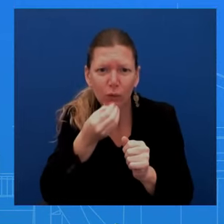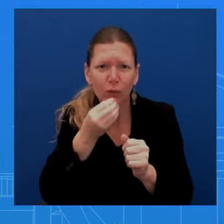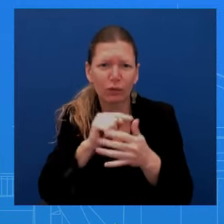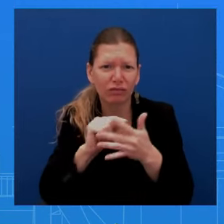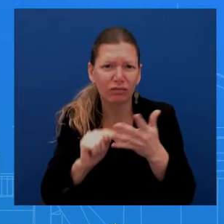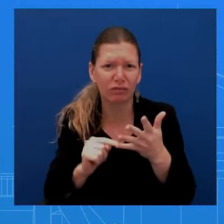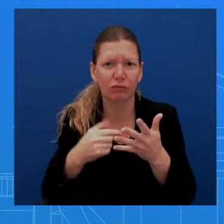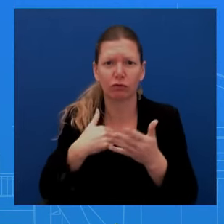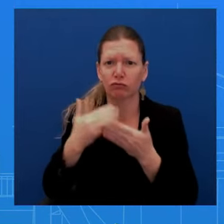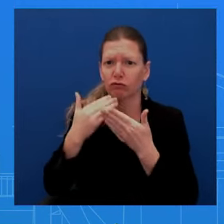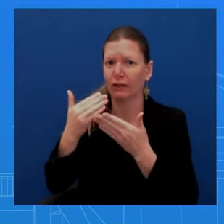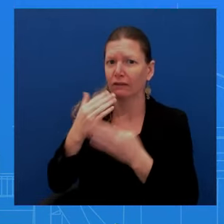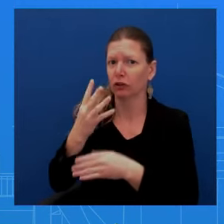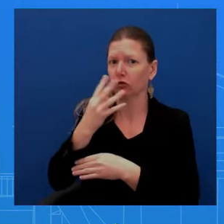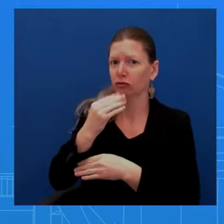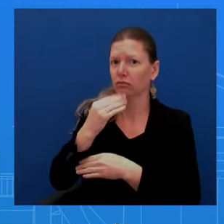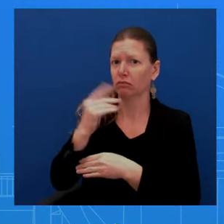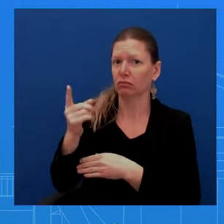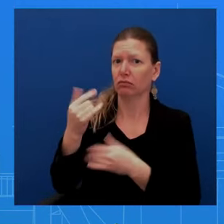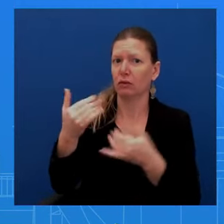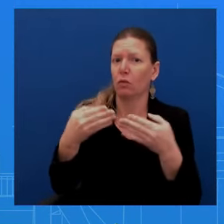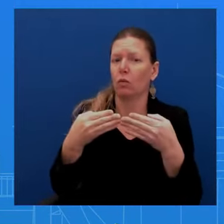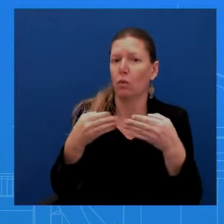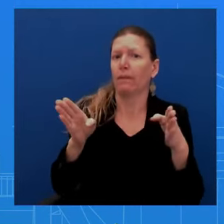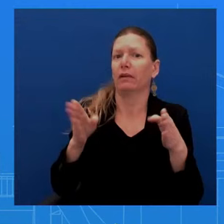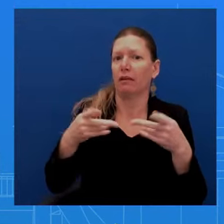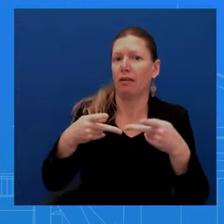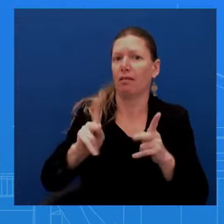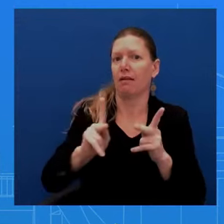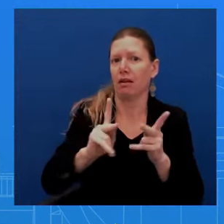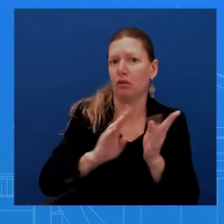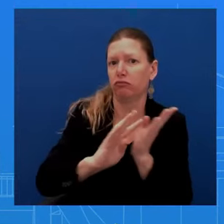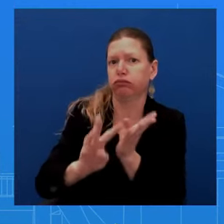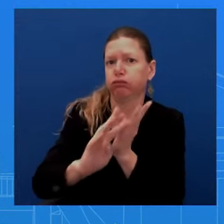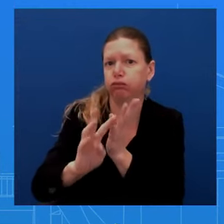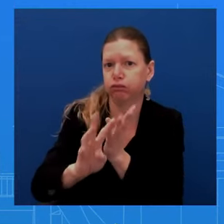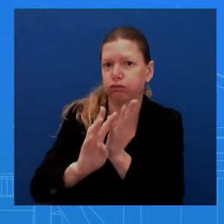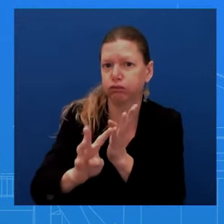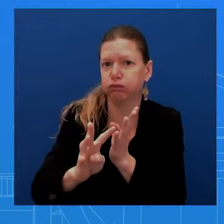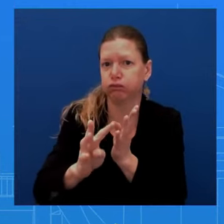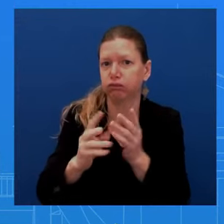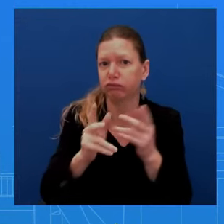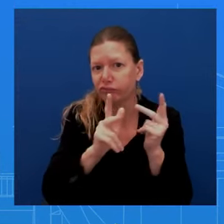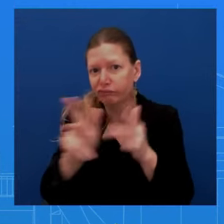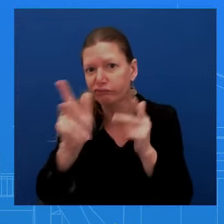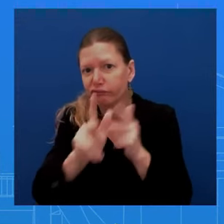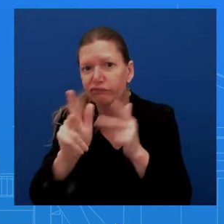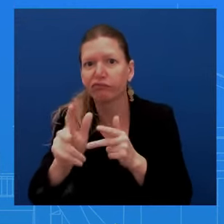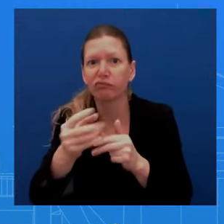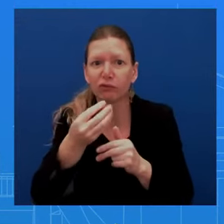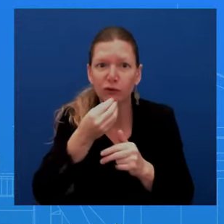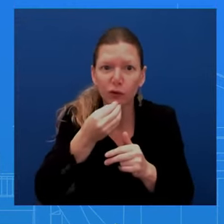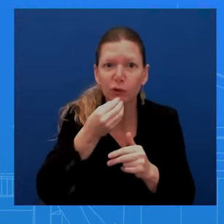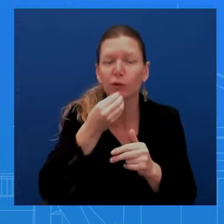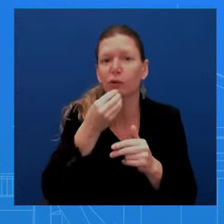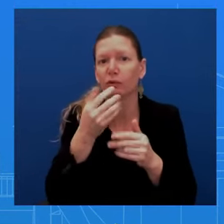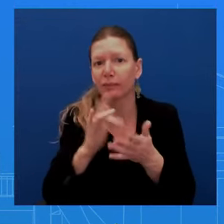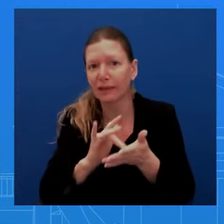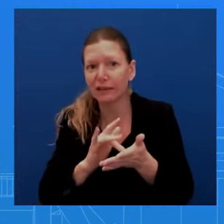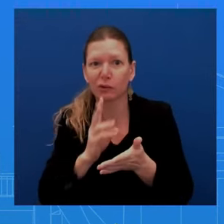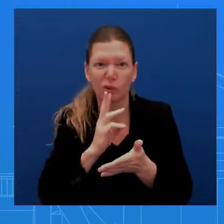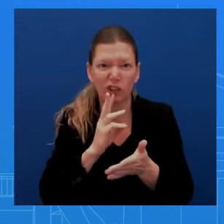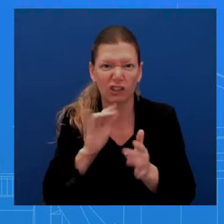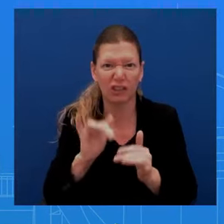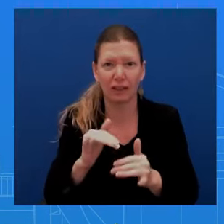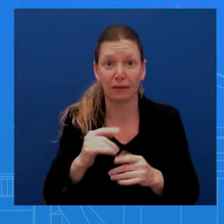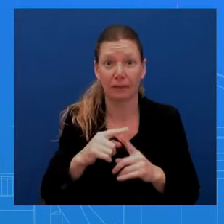I'm not gonna, I'm not gonna spin it here. There is not enough trucks getting in. We're not satisfied with the level right now. You know, at the maximum on a given